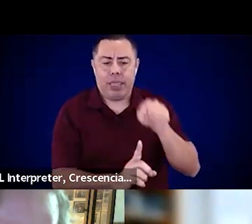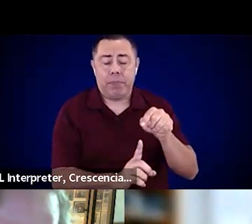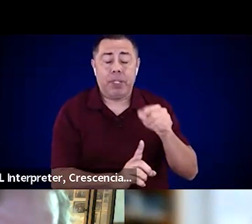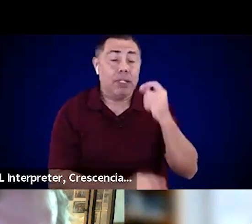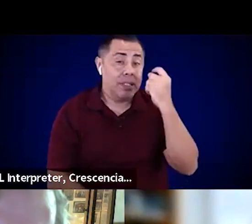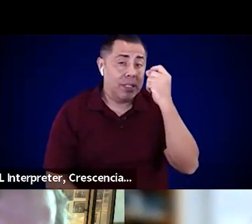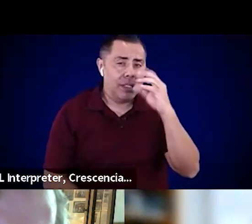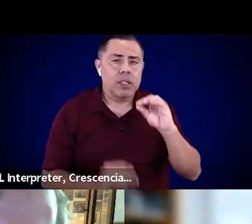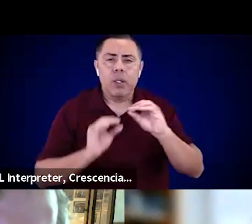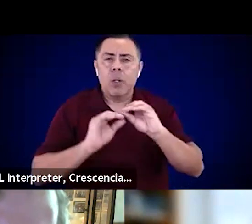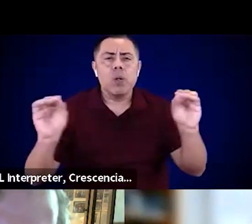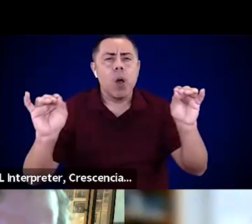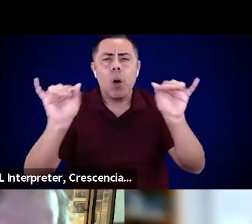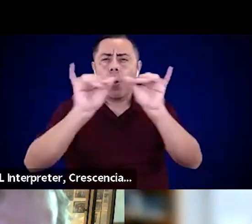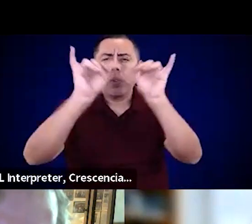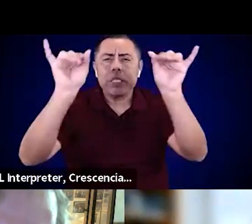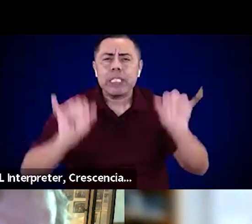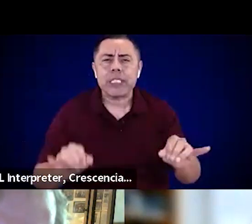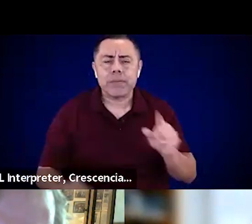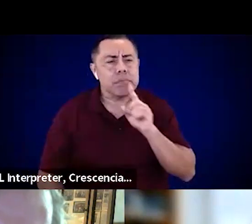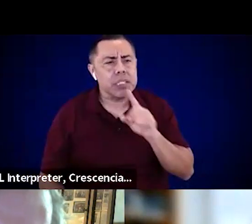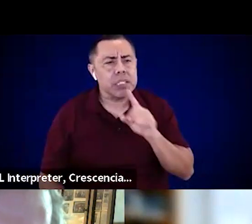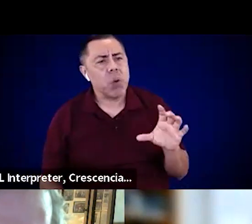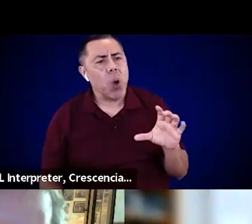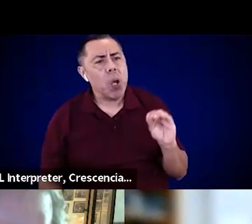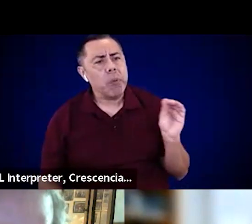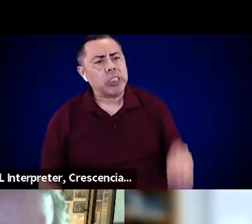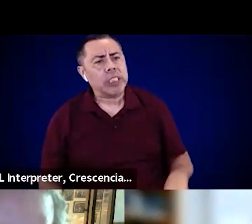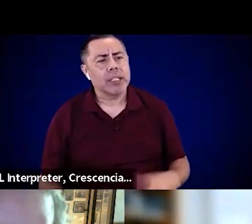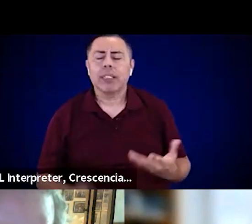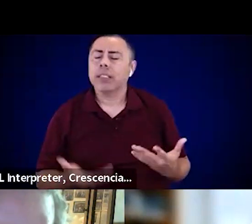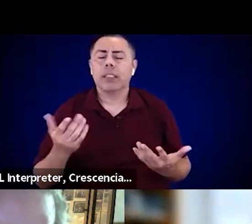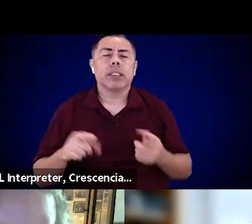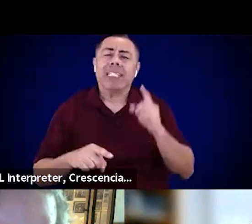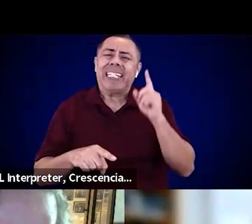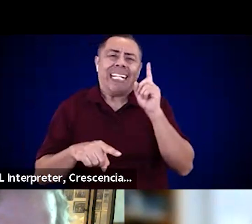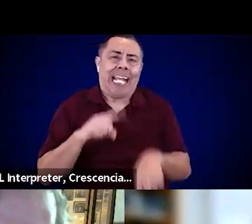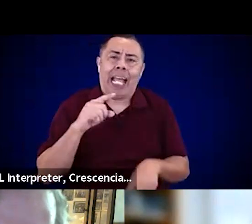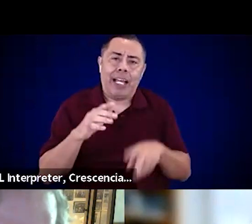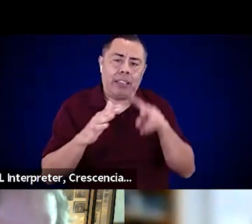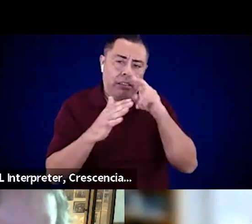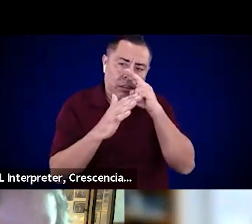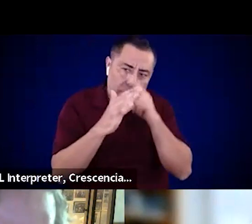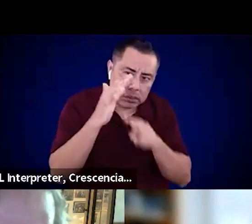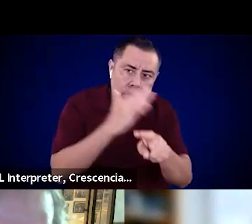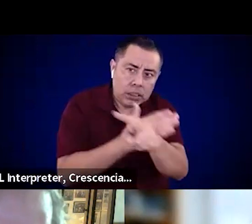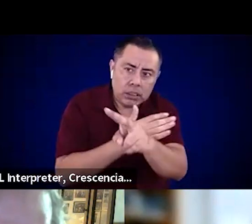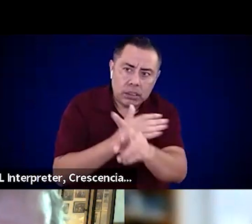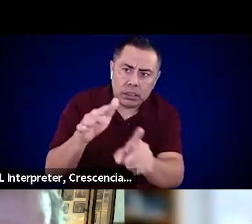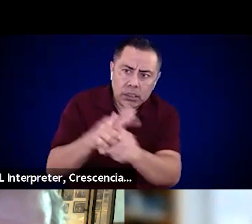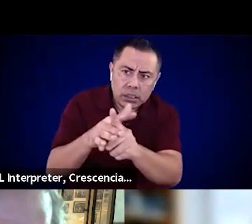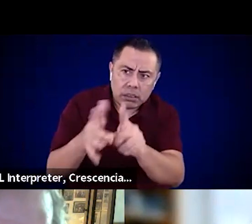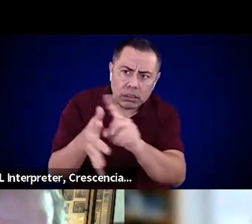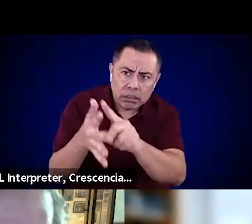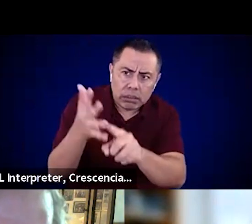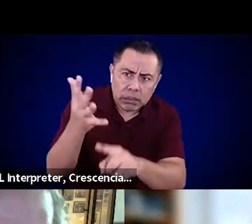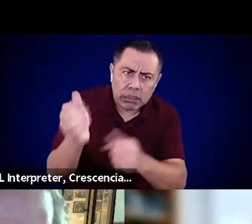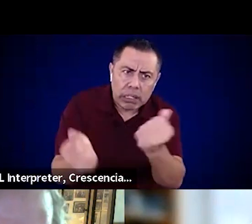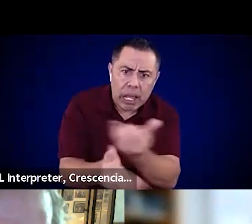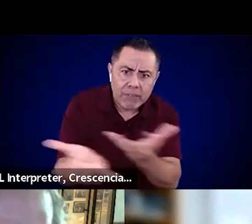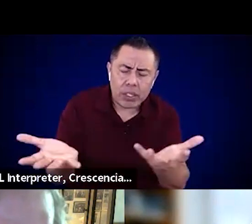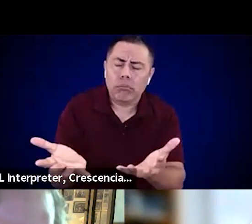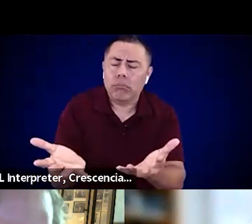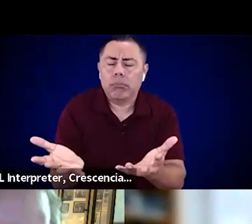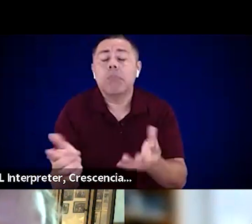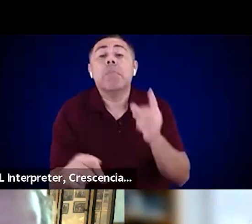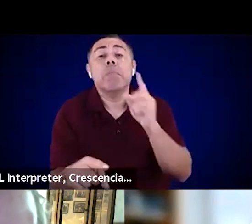foolproof and, you know, you can't anticipate all the circumstances that might occur. But you should have some understanding of